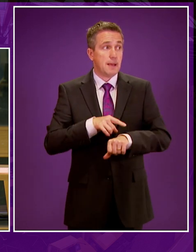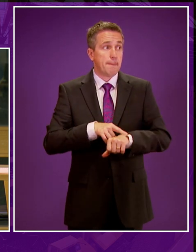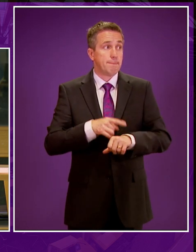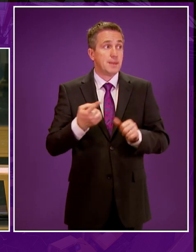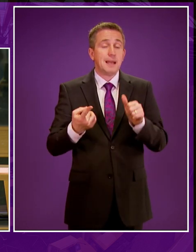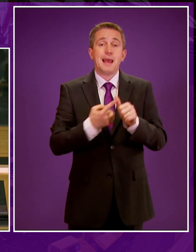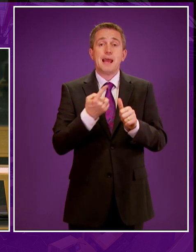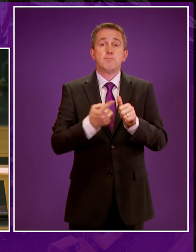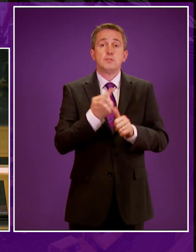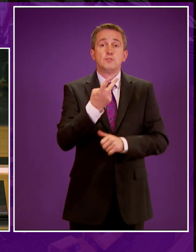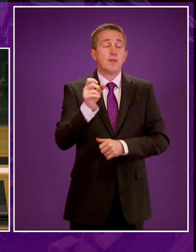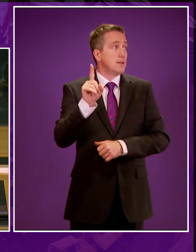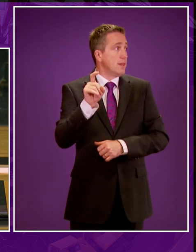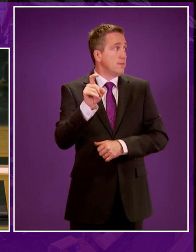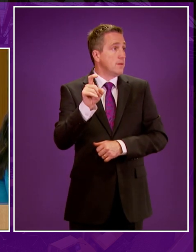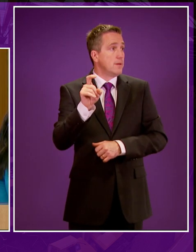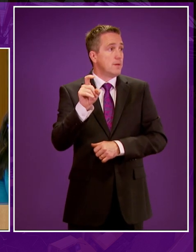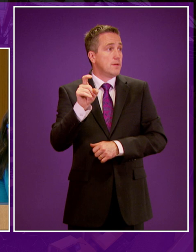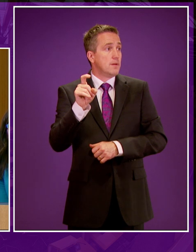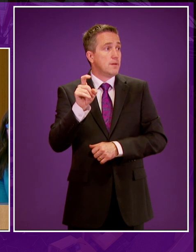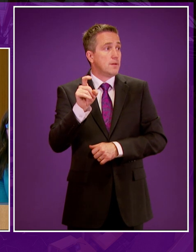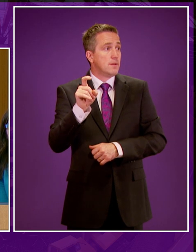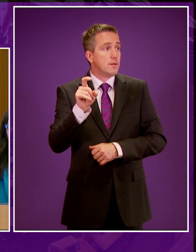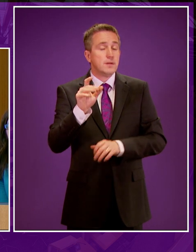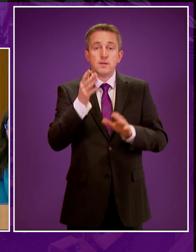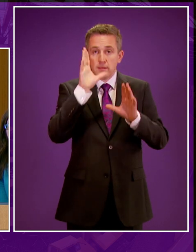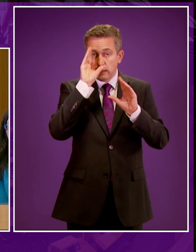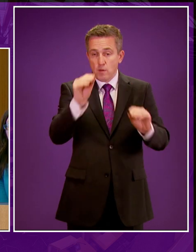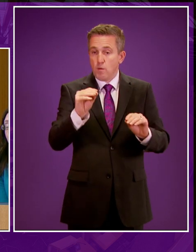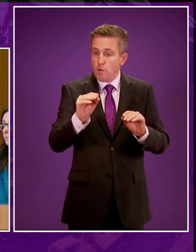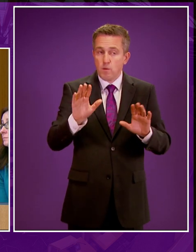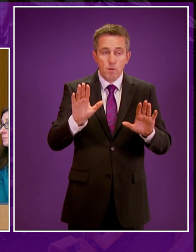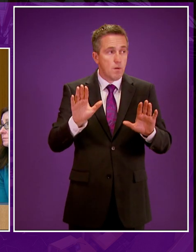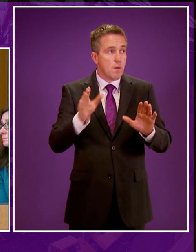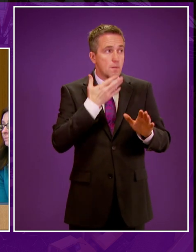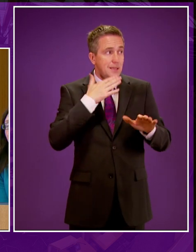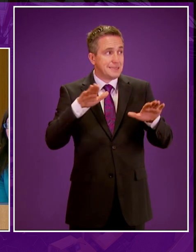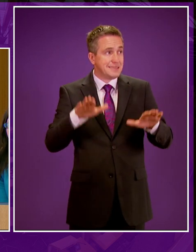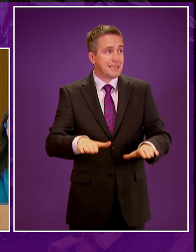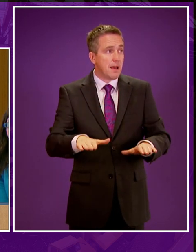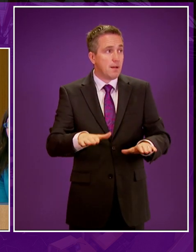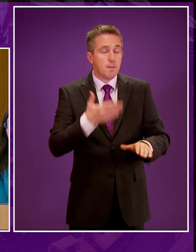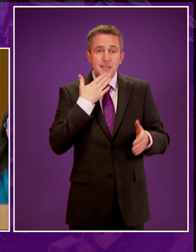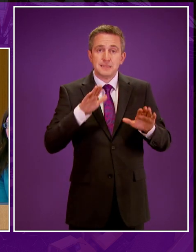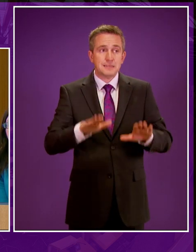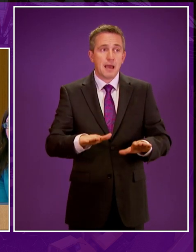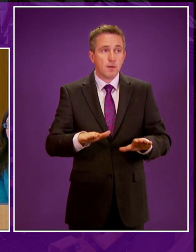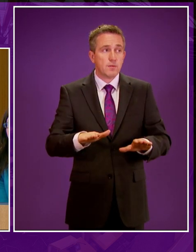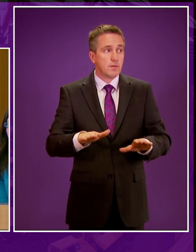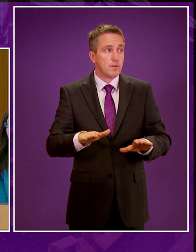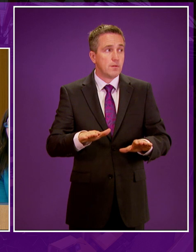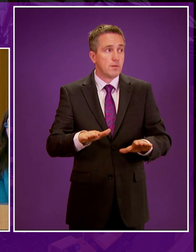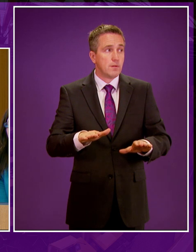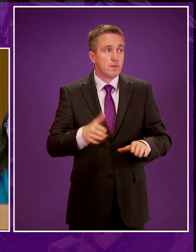In April 2011, the Can I just say to members, please sit down just now, Mr. Beatty, and say to members, I'm not— please sit down just now. I'm not—